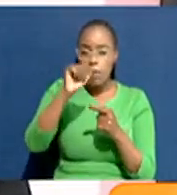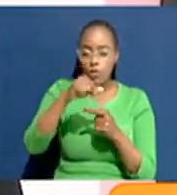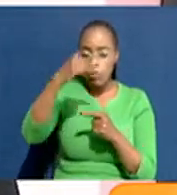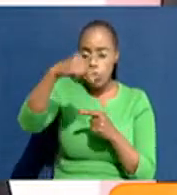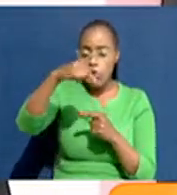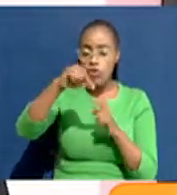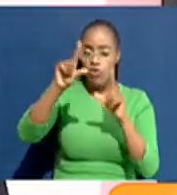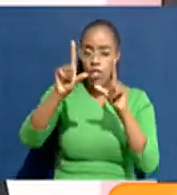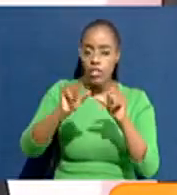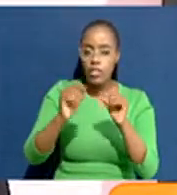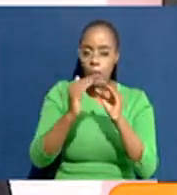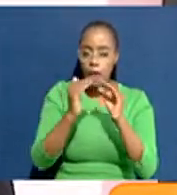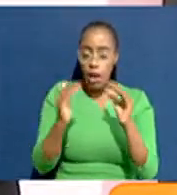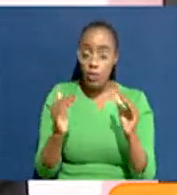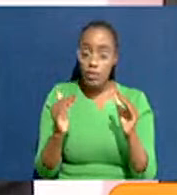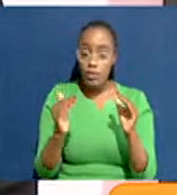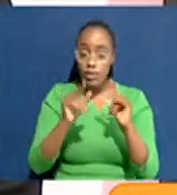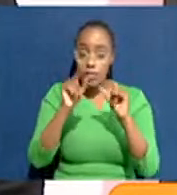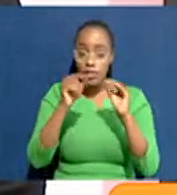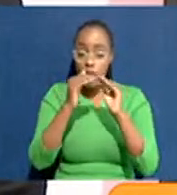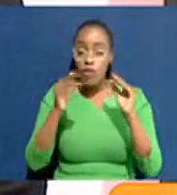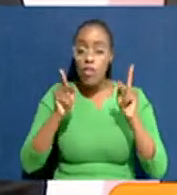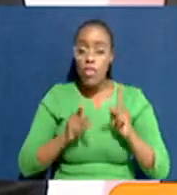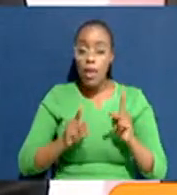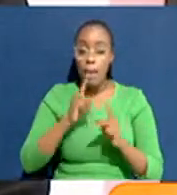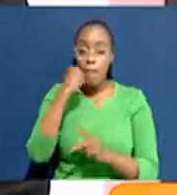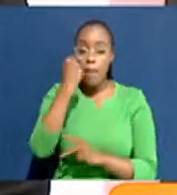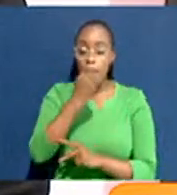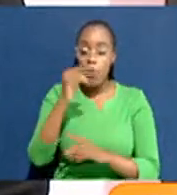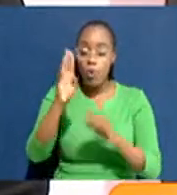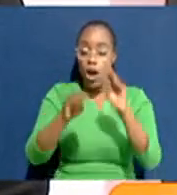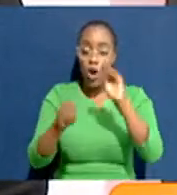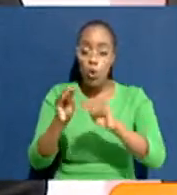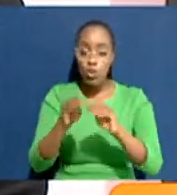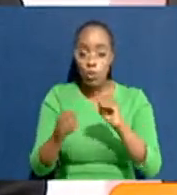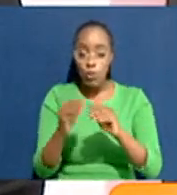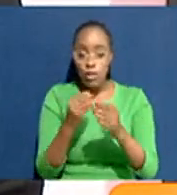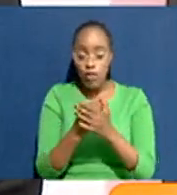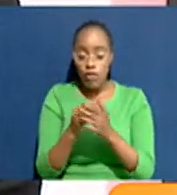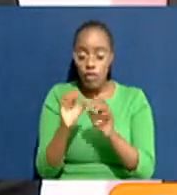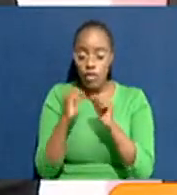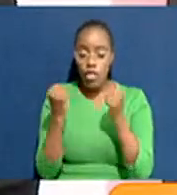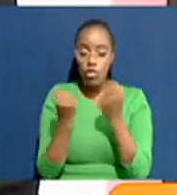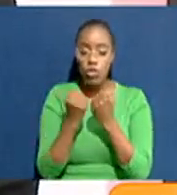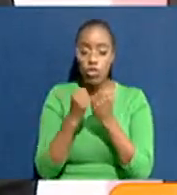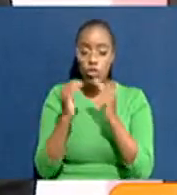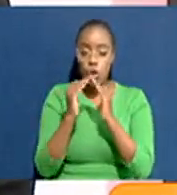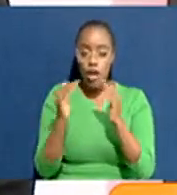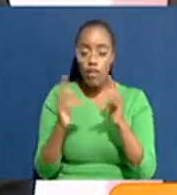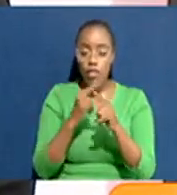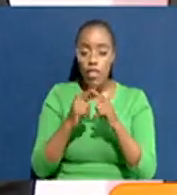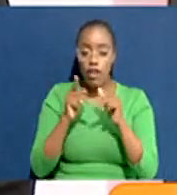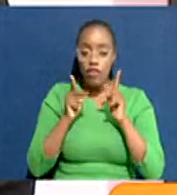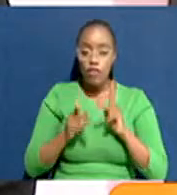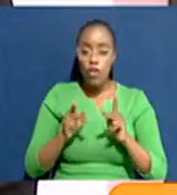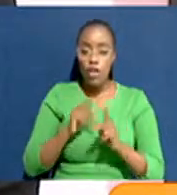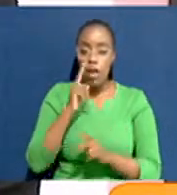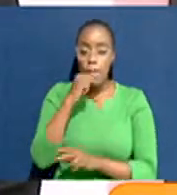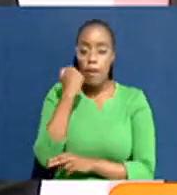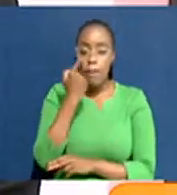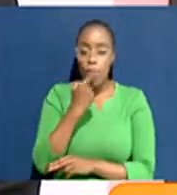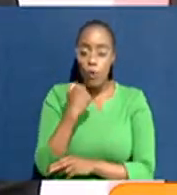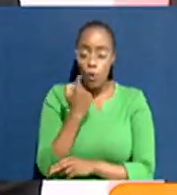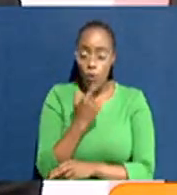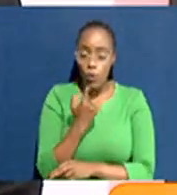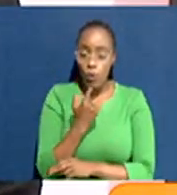Because the affordable housing argument is for the people who are contributing. The social housing is then for the people that, you know,